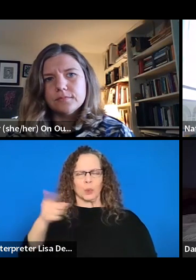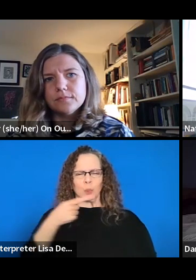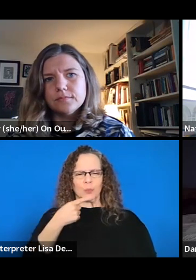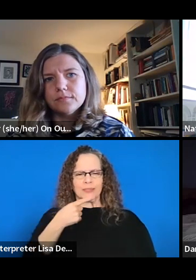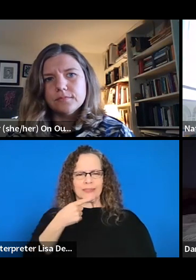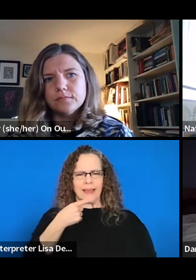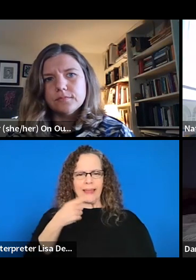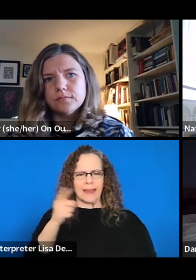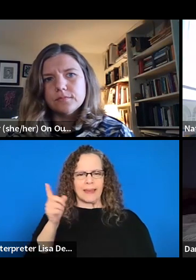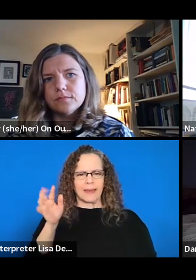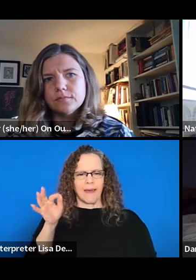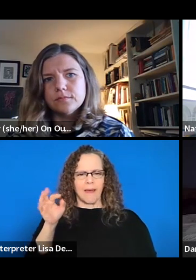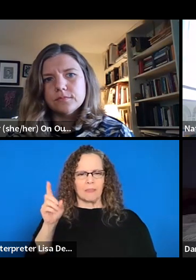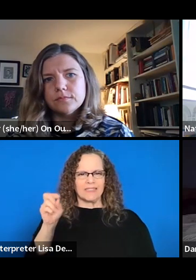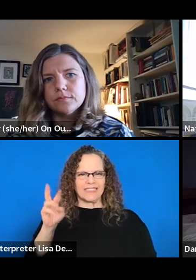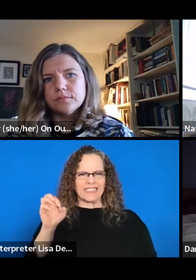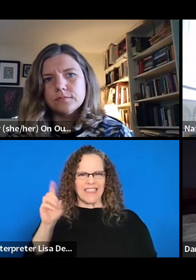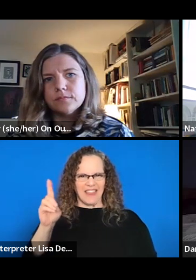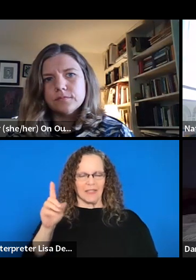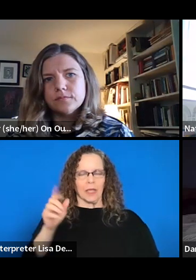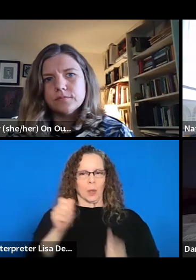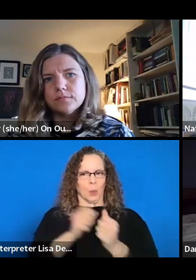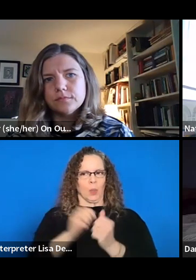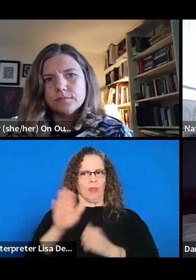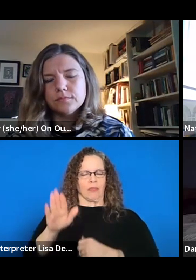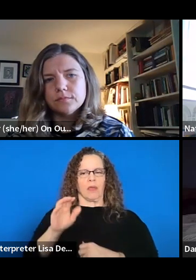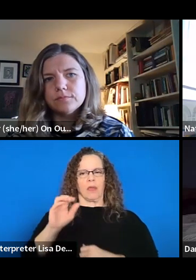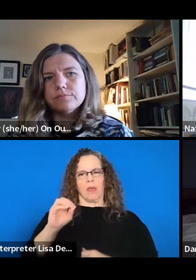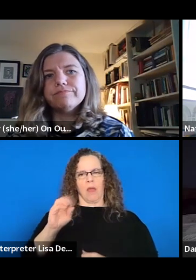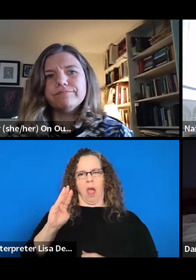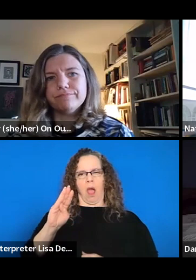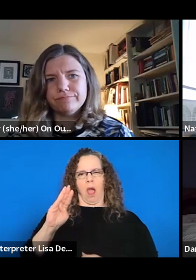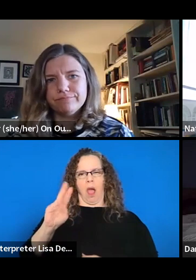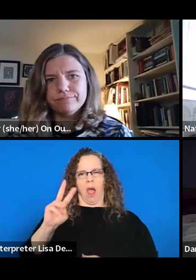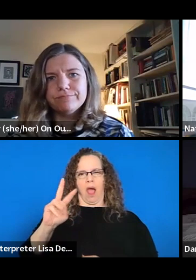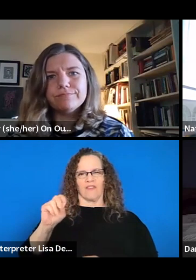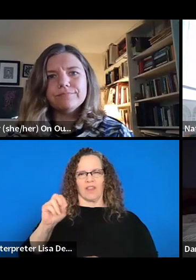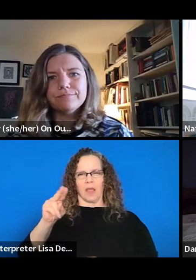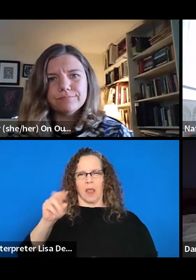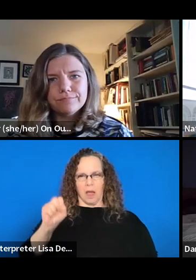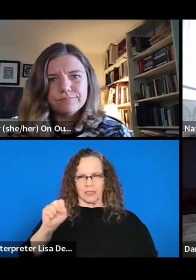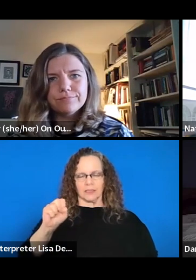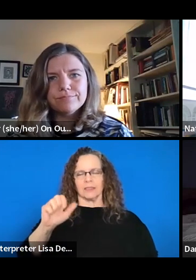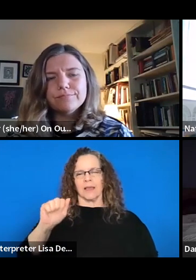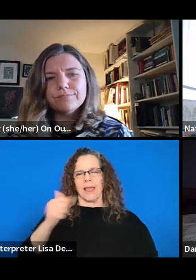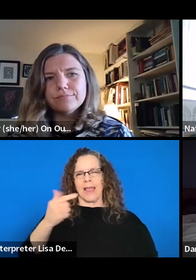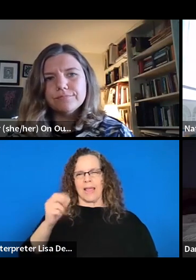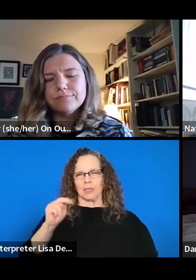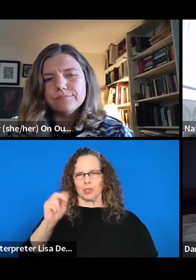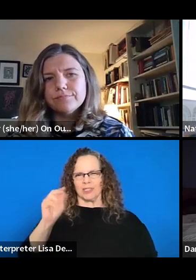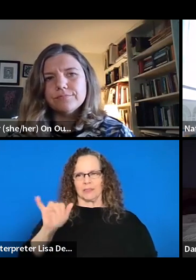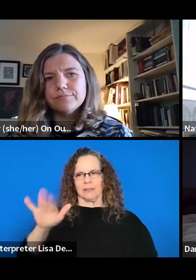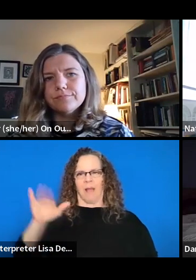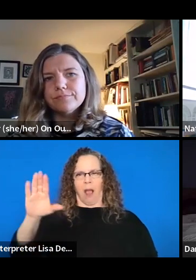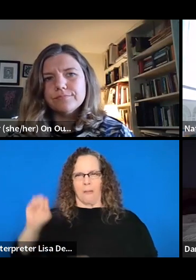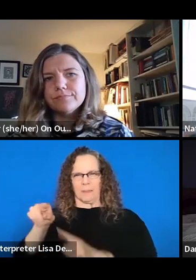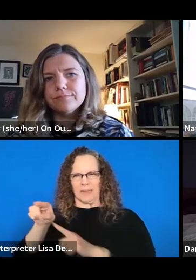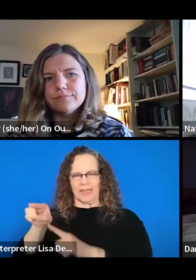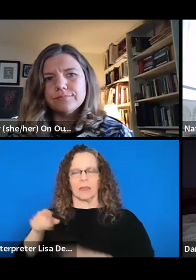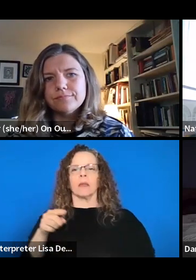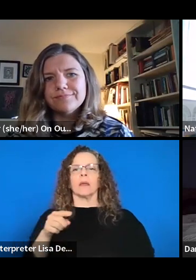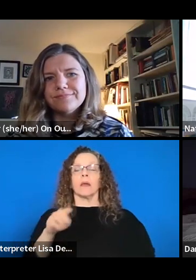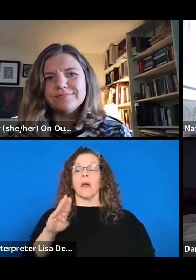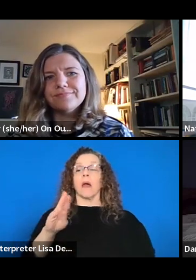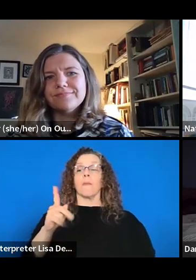your work with the obvious agency to move away from the scarcity and abundance binary to a discussion around what is enough.